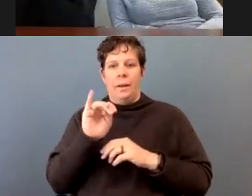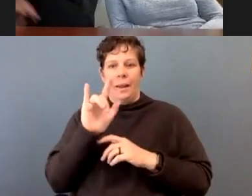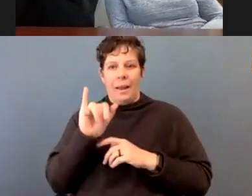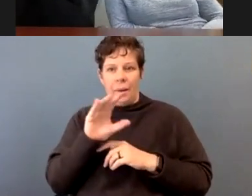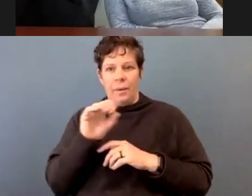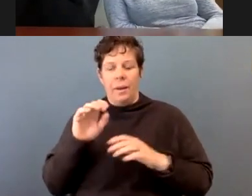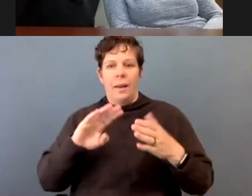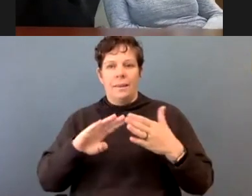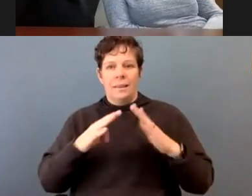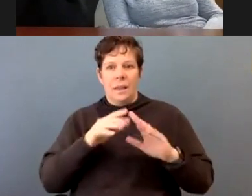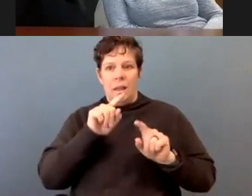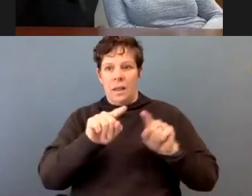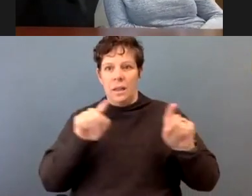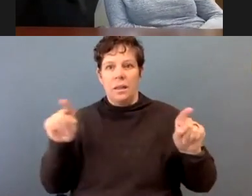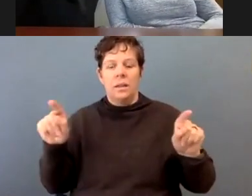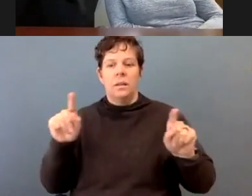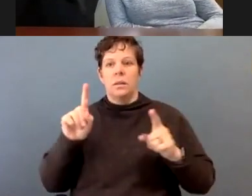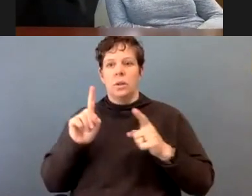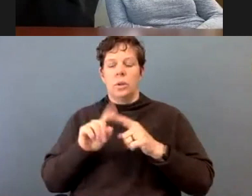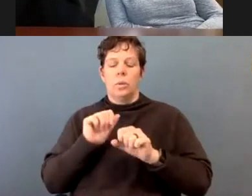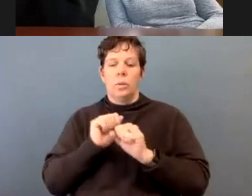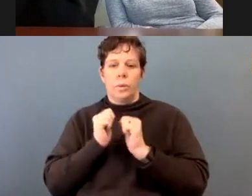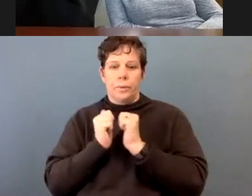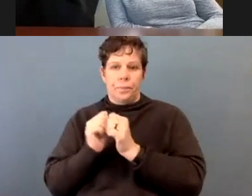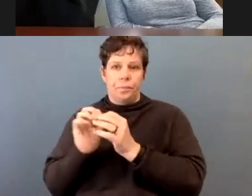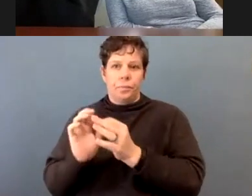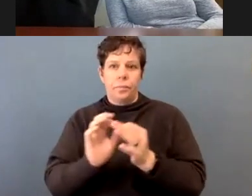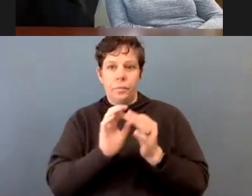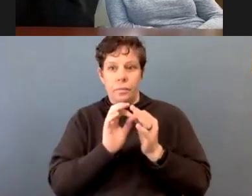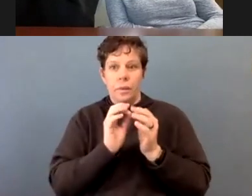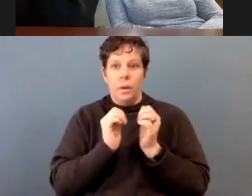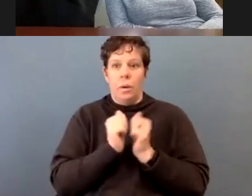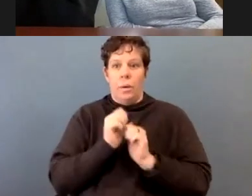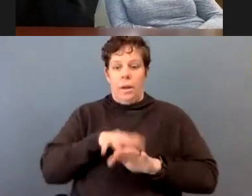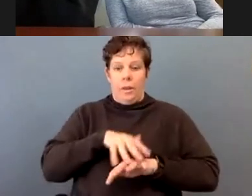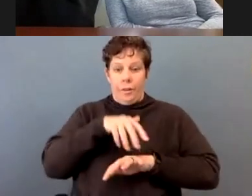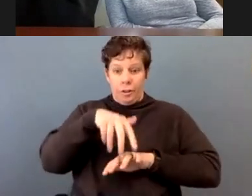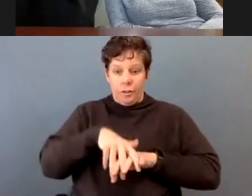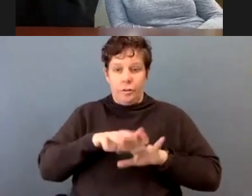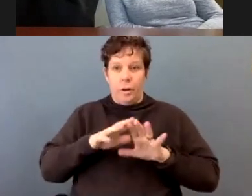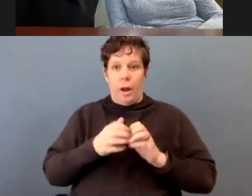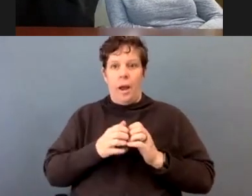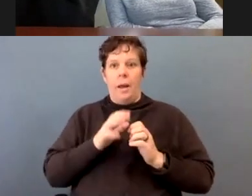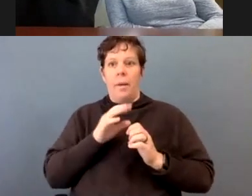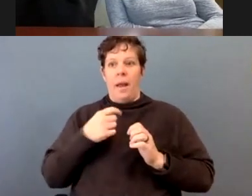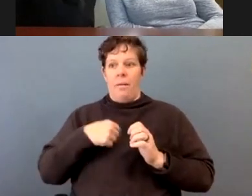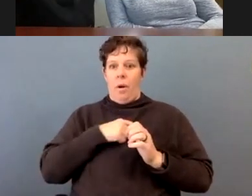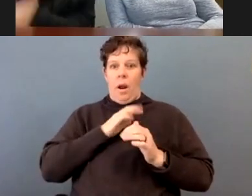to collaborate with tribes to for tribes to collaborate with these